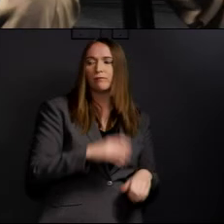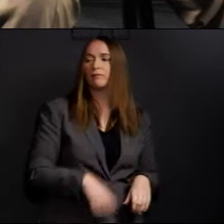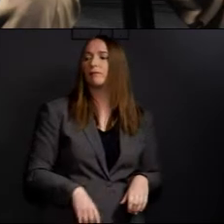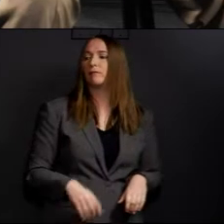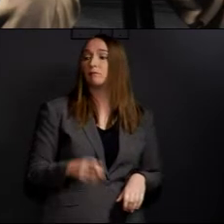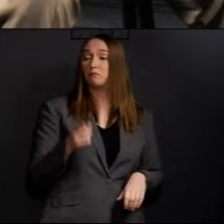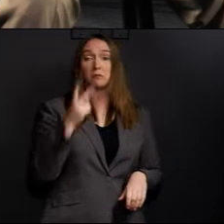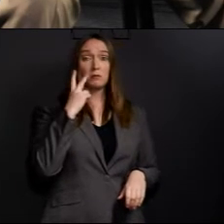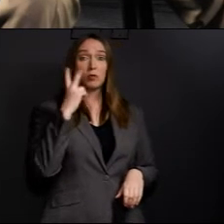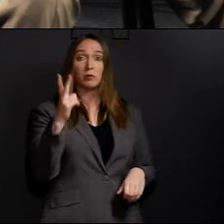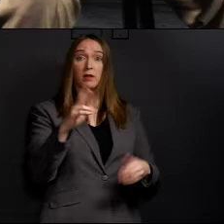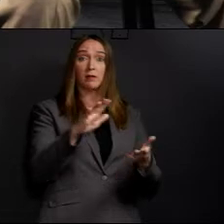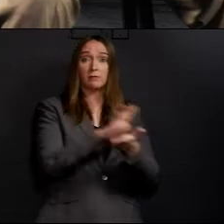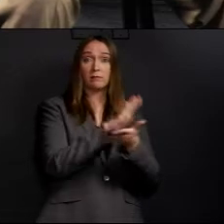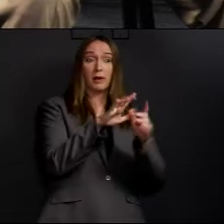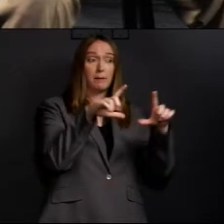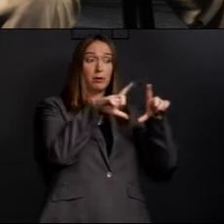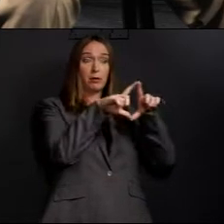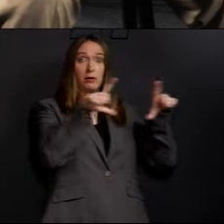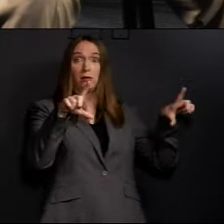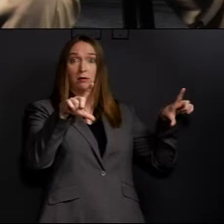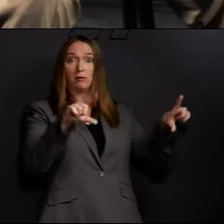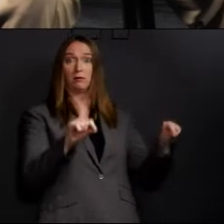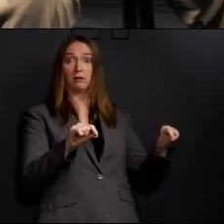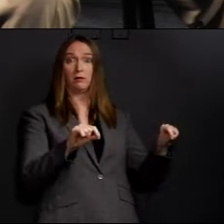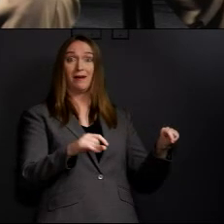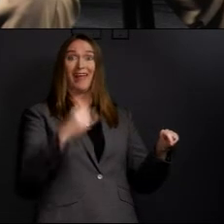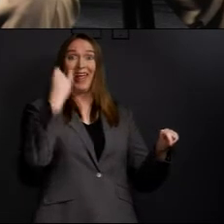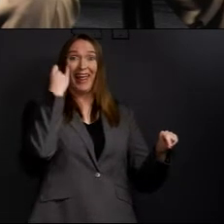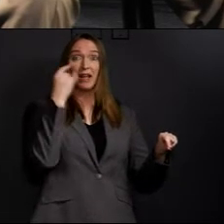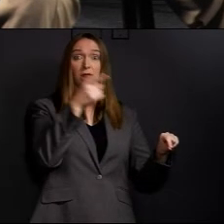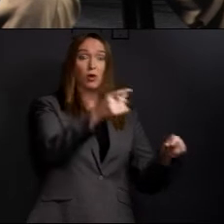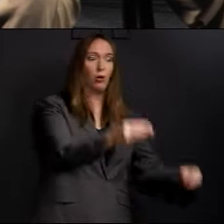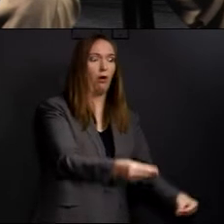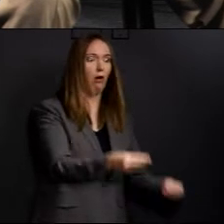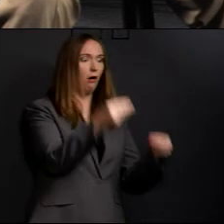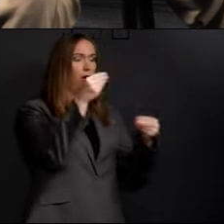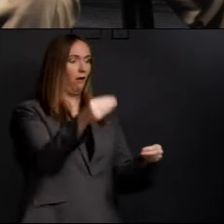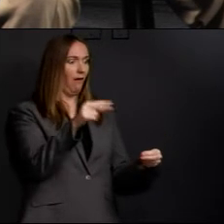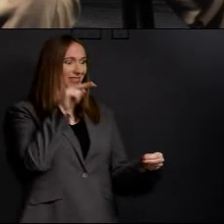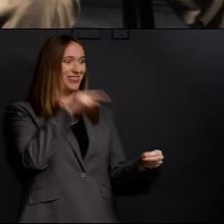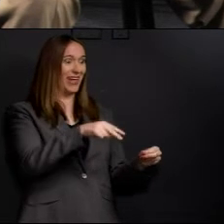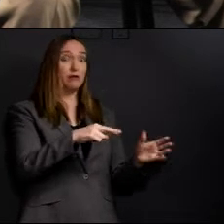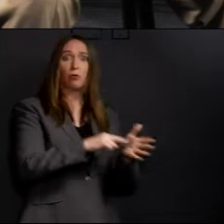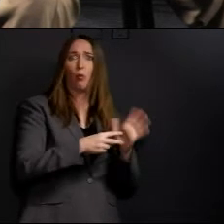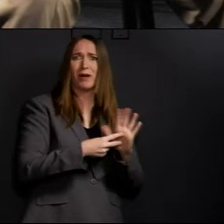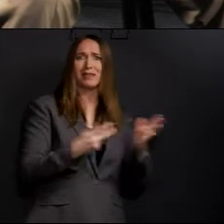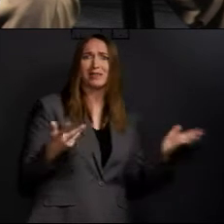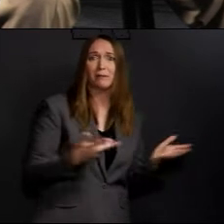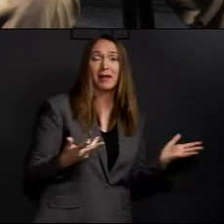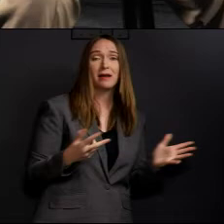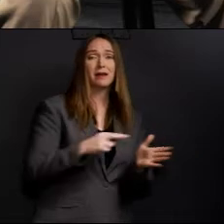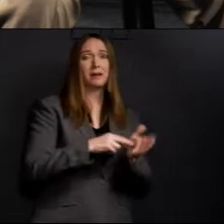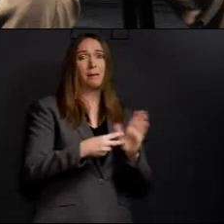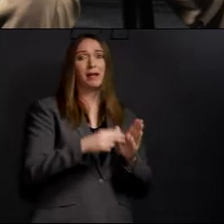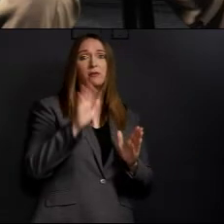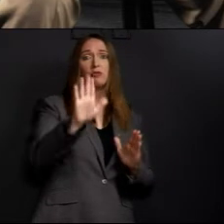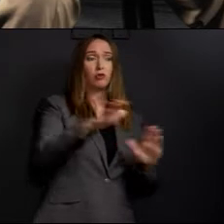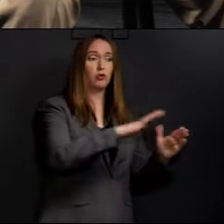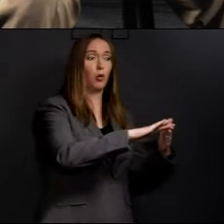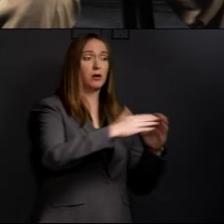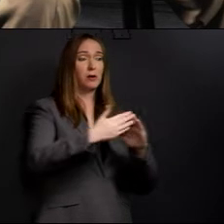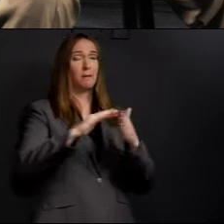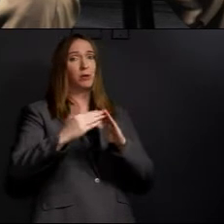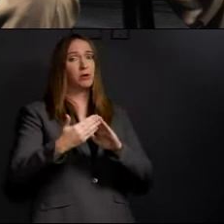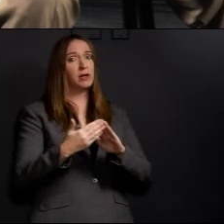your neighborhood, your community, is at risk for having a high number of COVID-19 cases. This is going to be mailed out